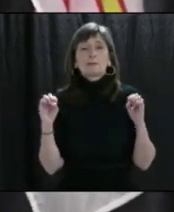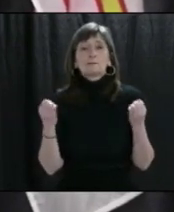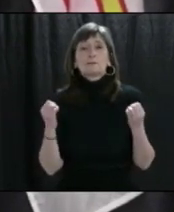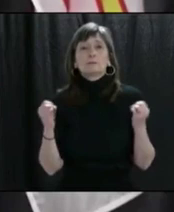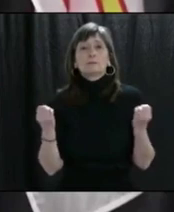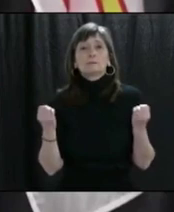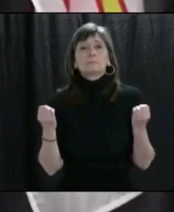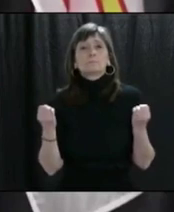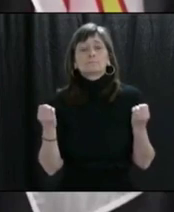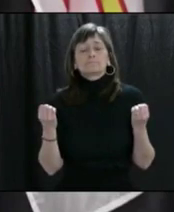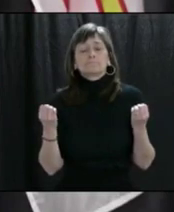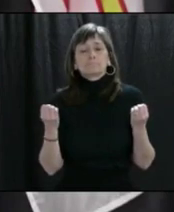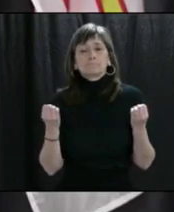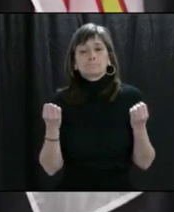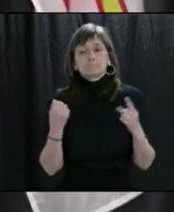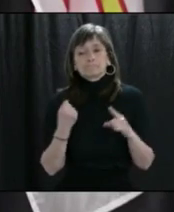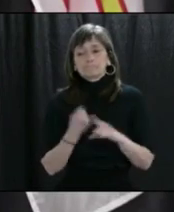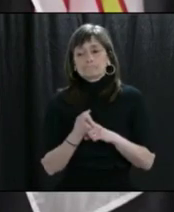this extremely sad news.